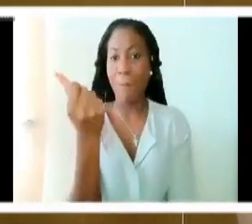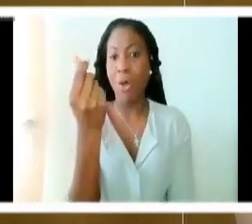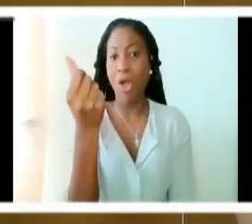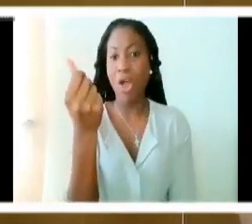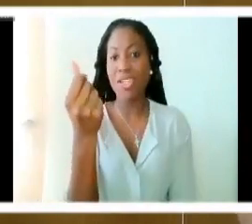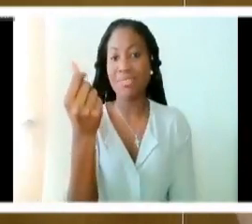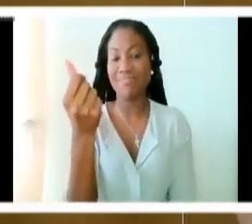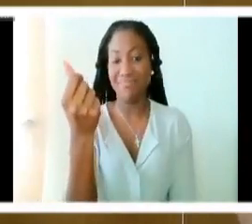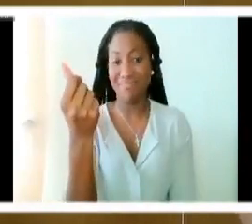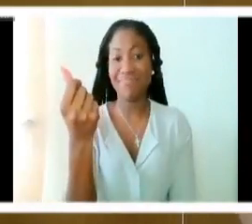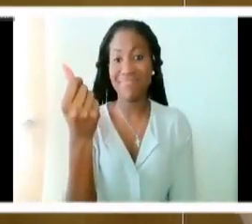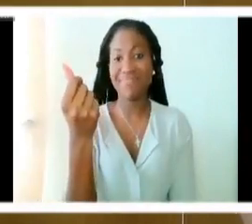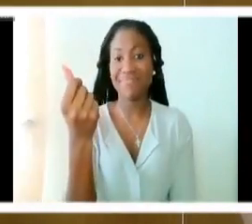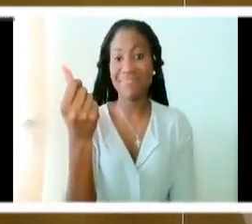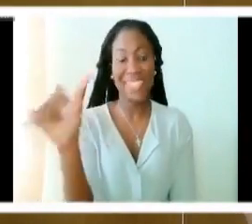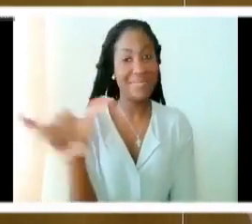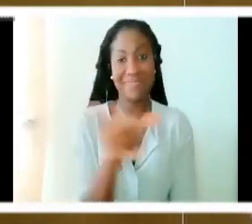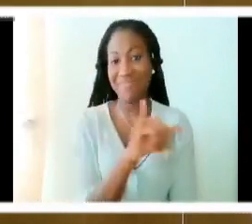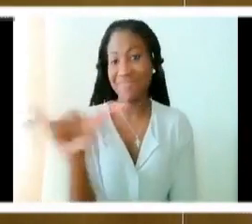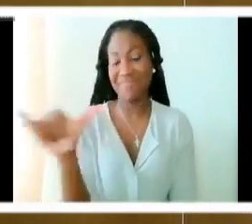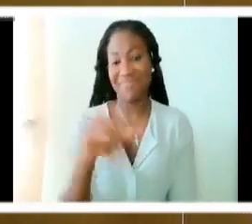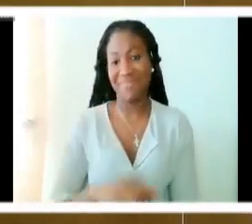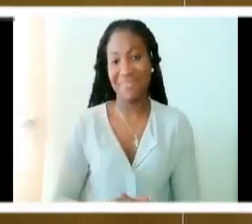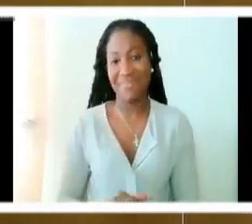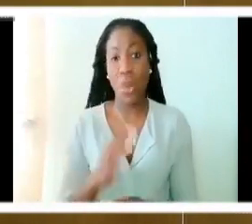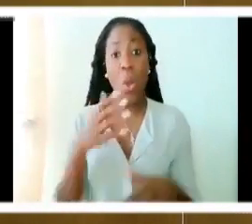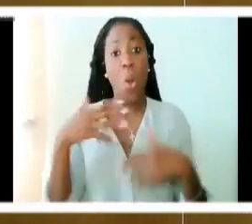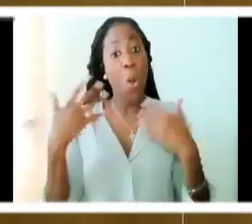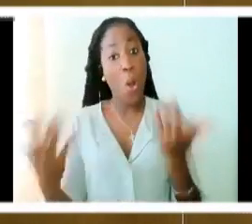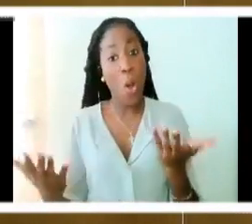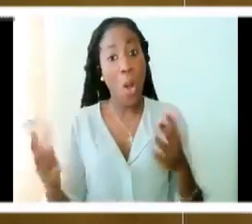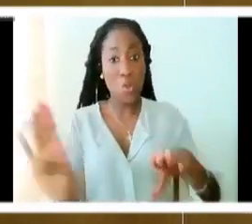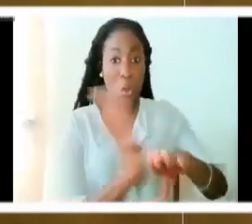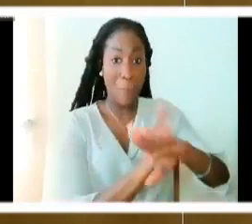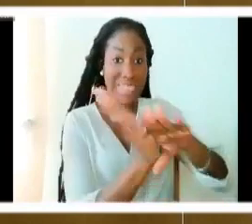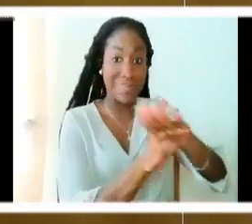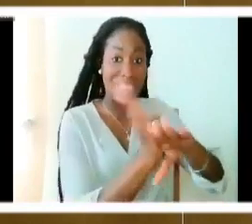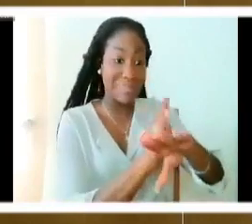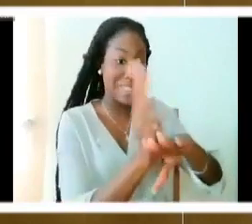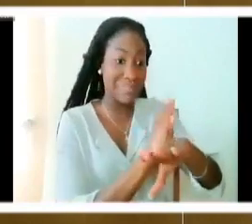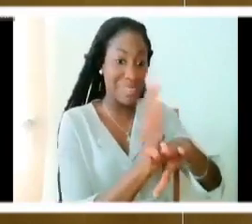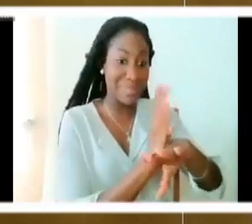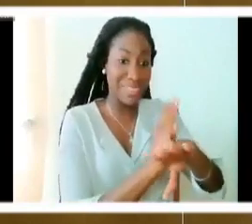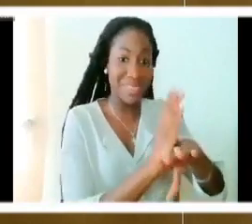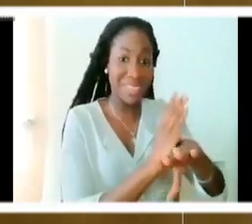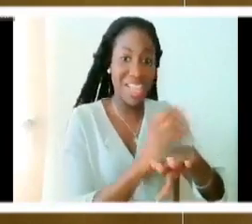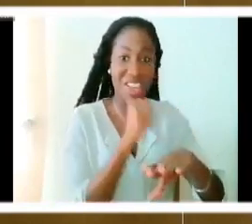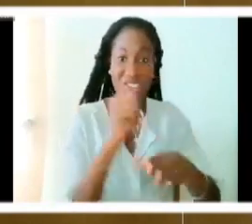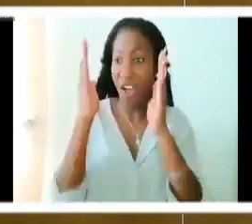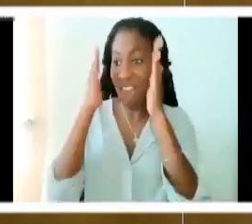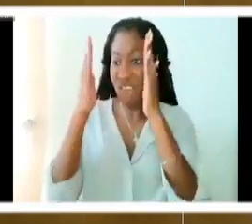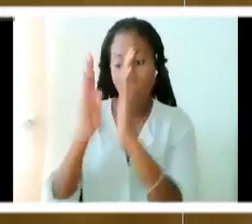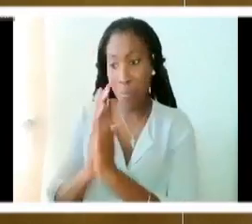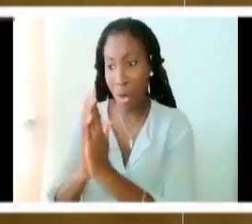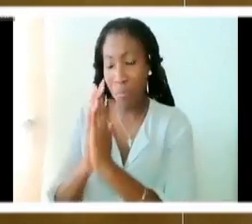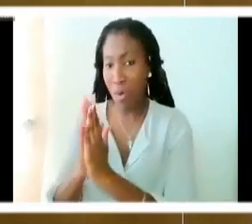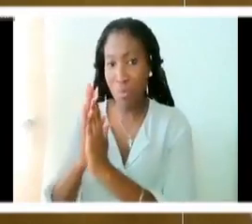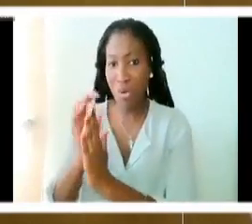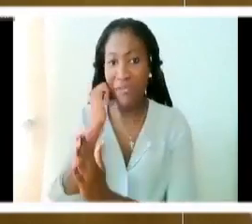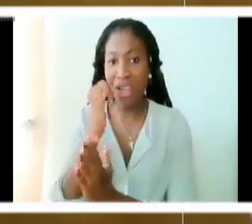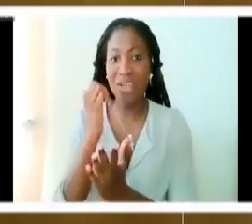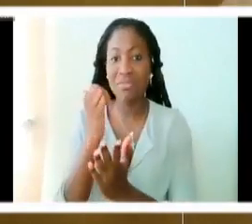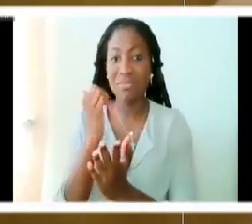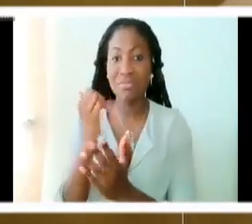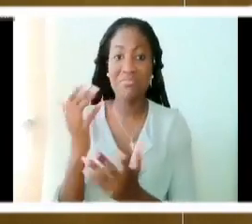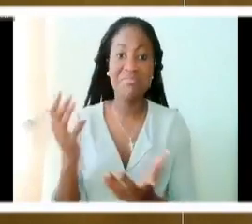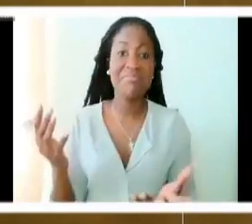When we are too busy to pray on a daily basis, what are we doing there? Remind